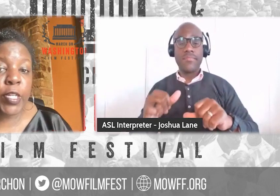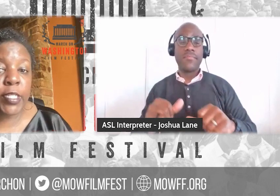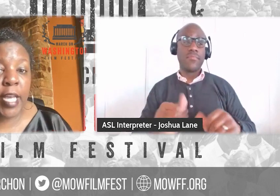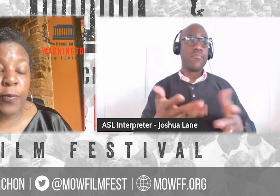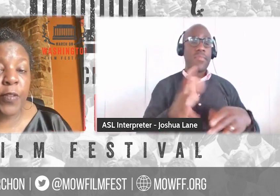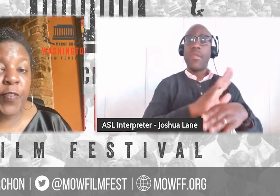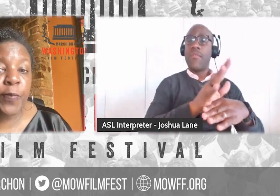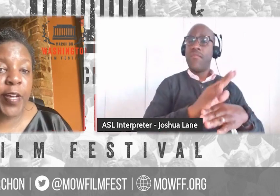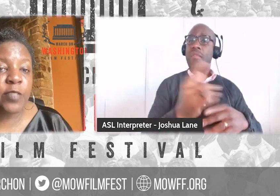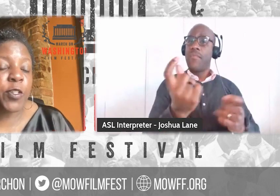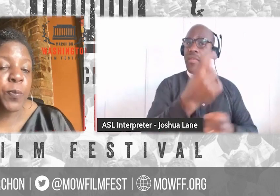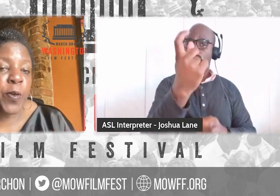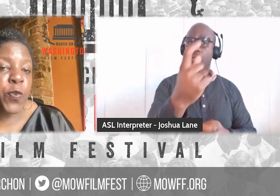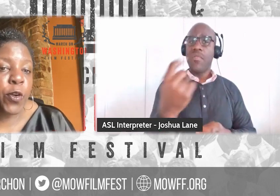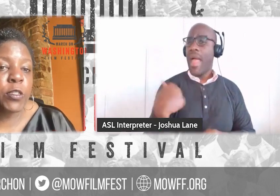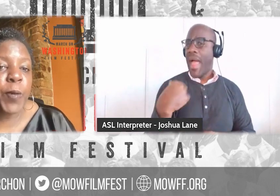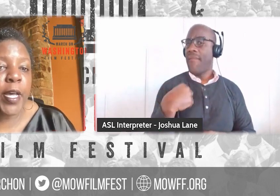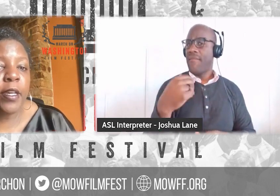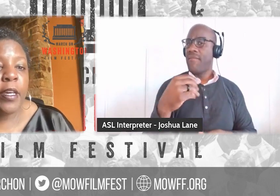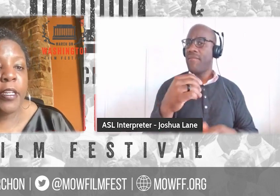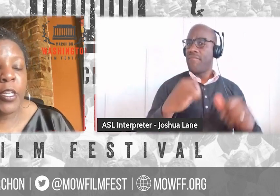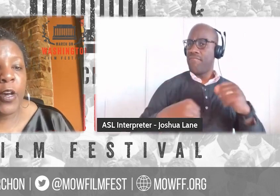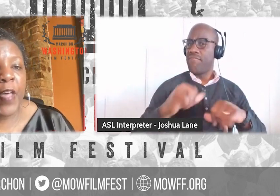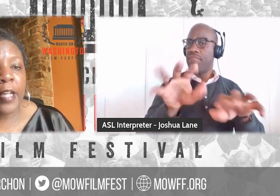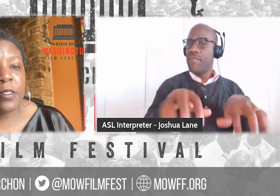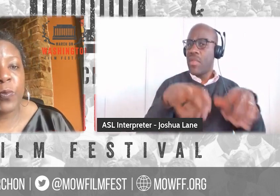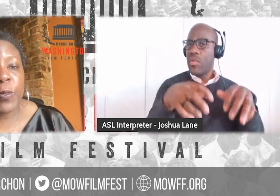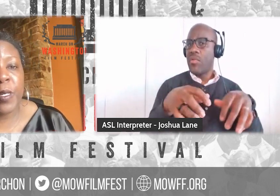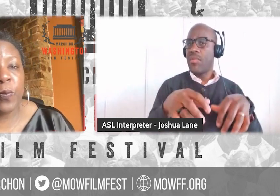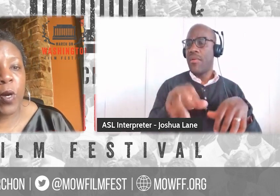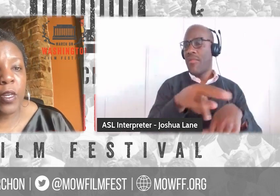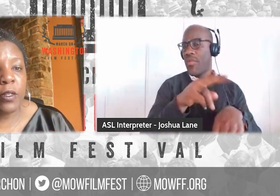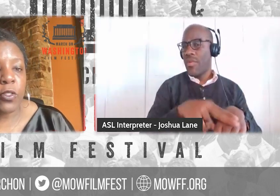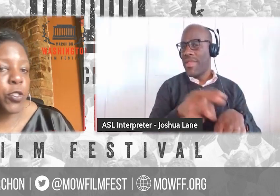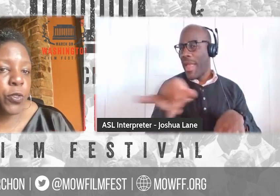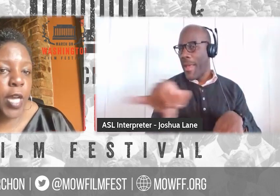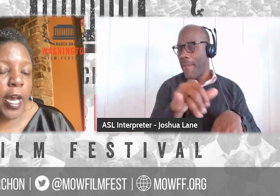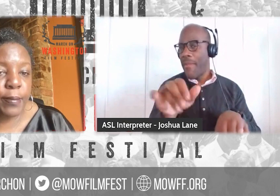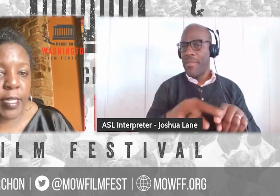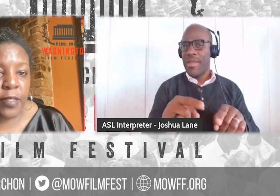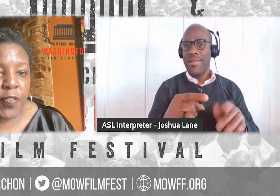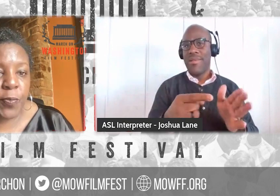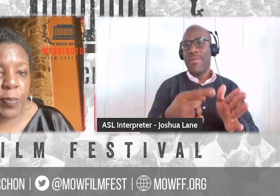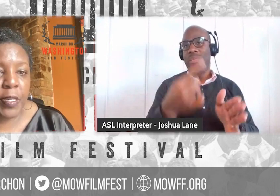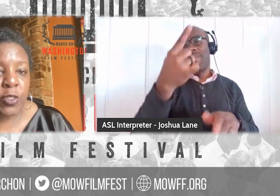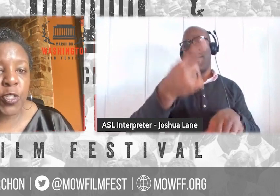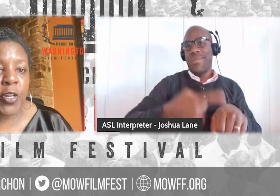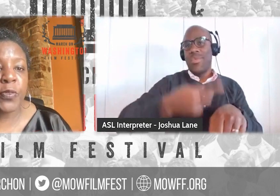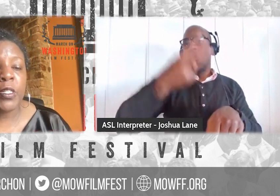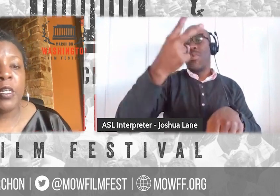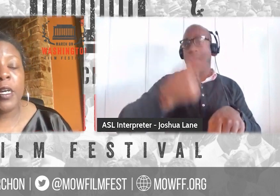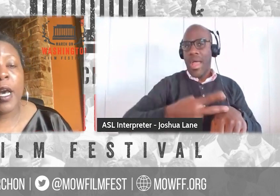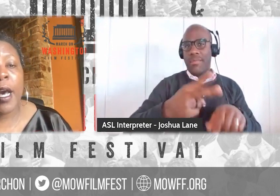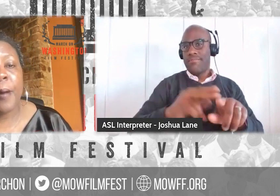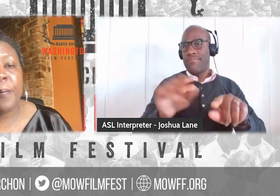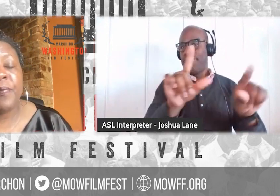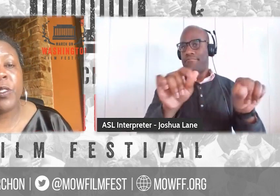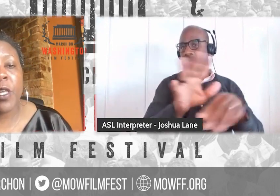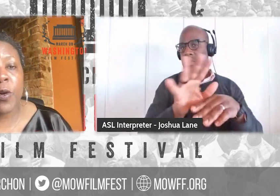that to a certain extent with film festivals, of course, but, you know, that would be one or two times that the film is being shown.